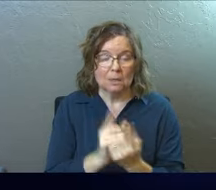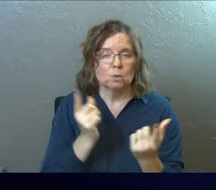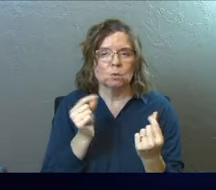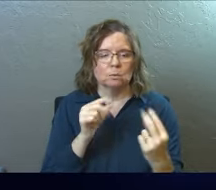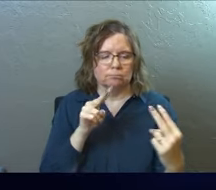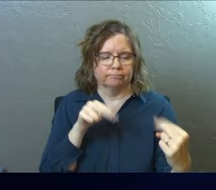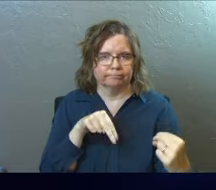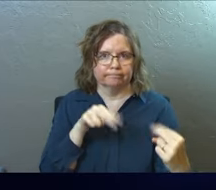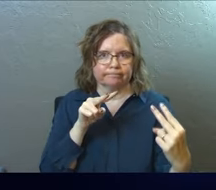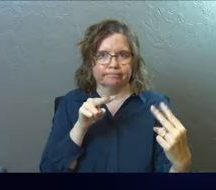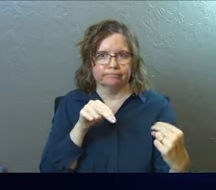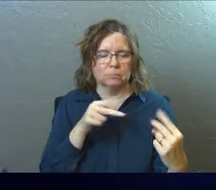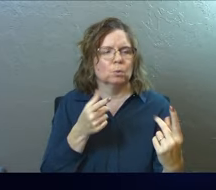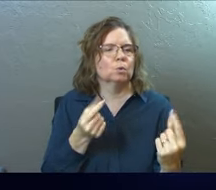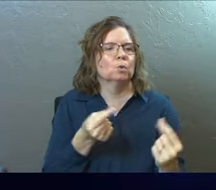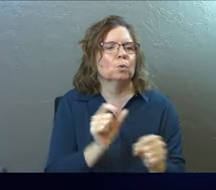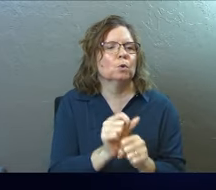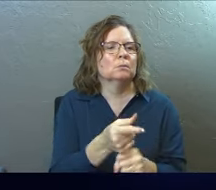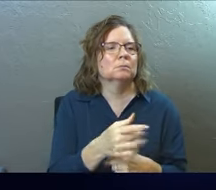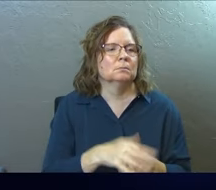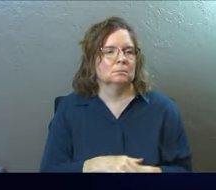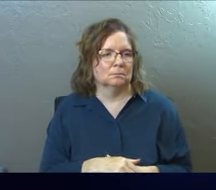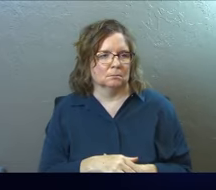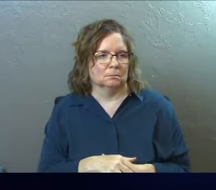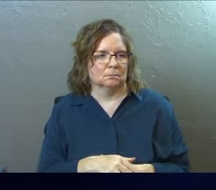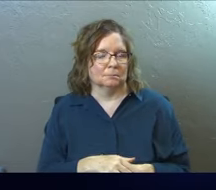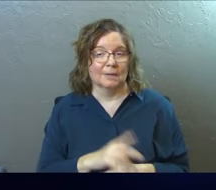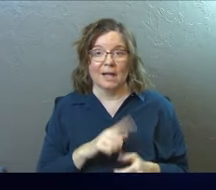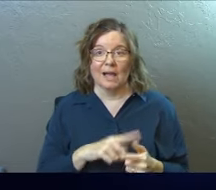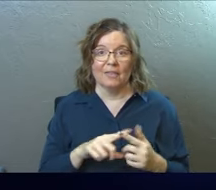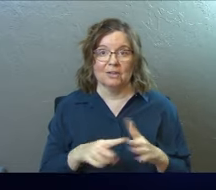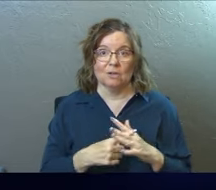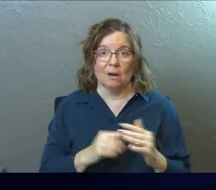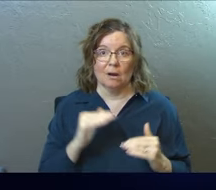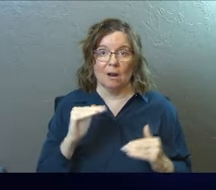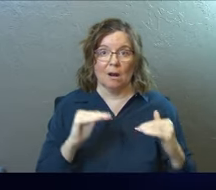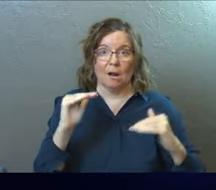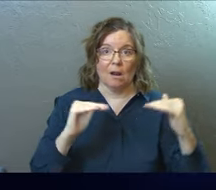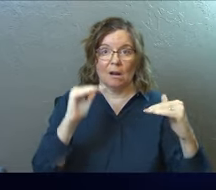they're going to say? What do you do for a living? And then it starts.